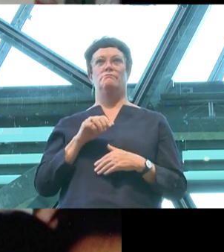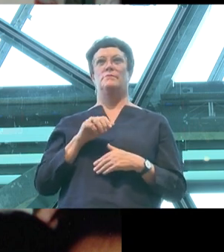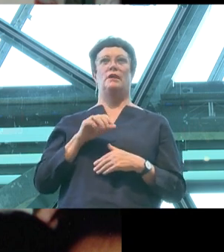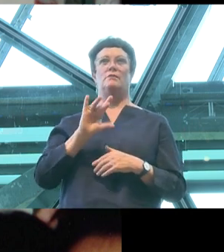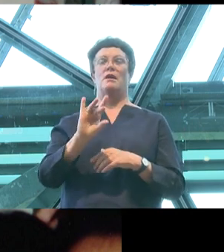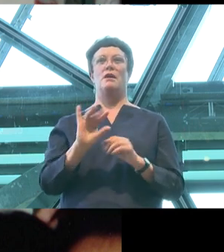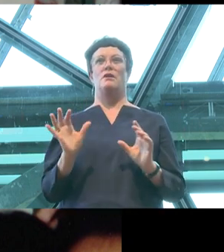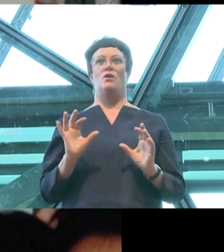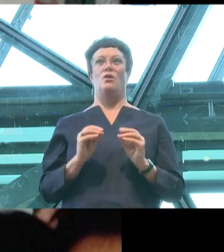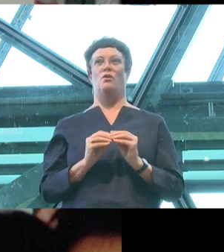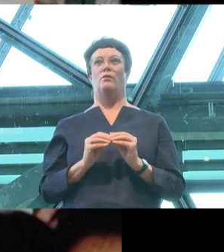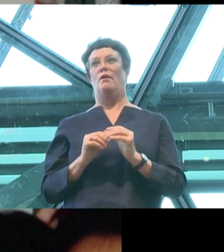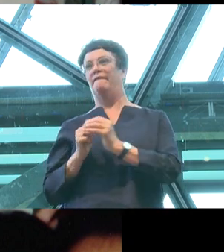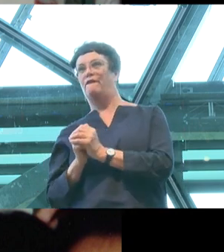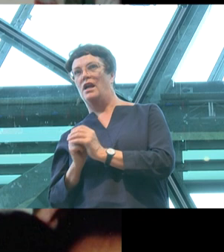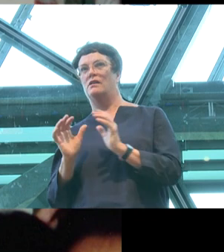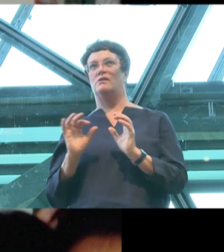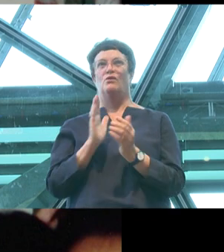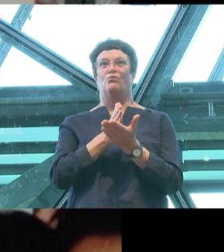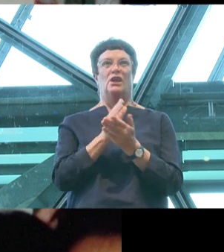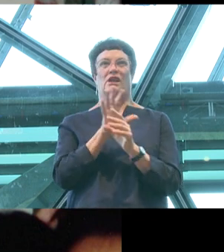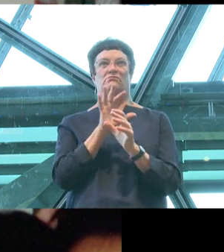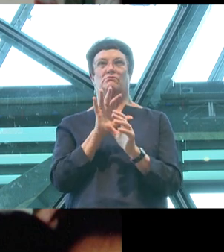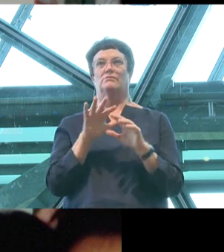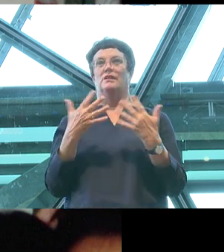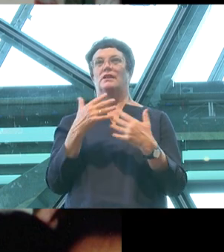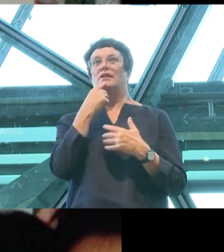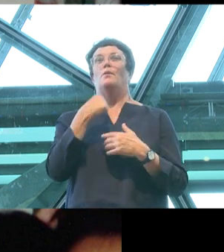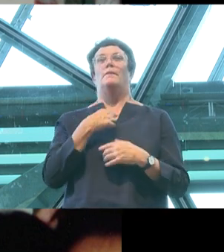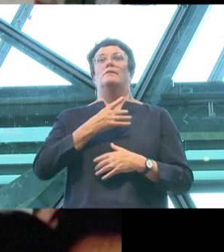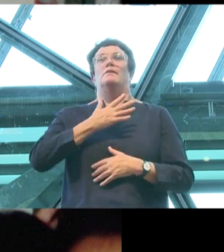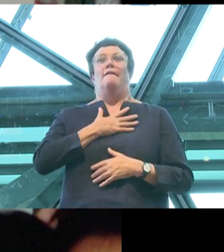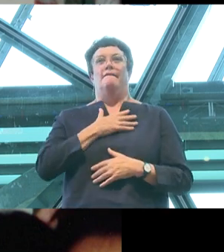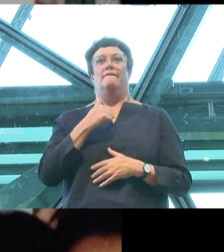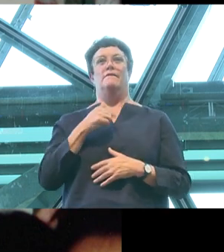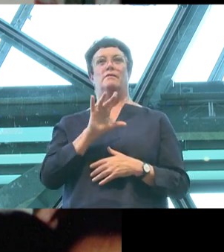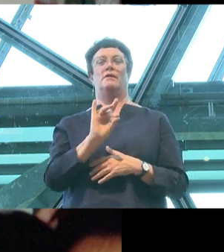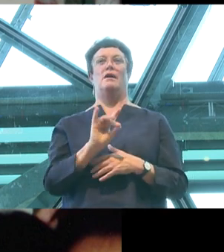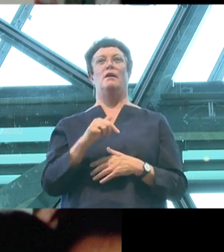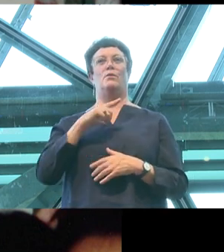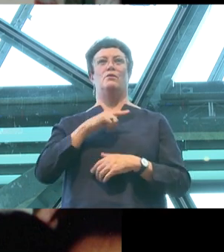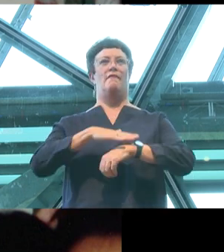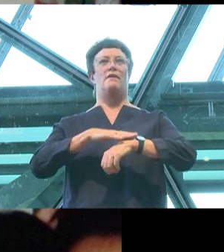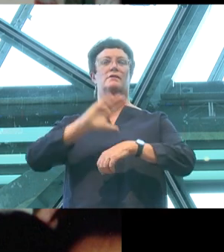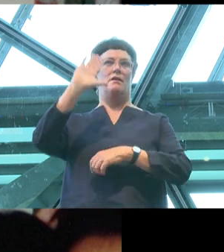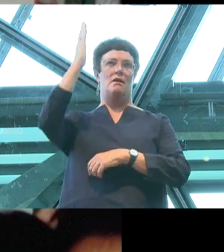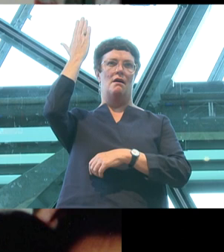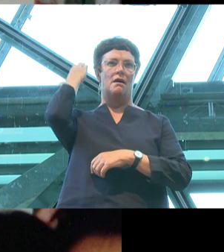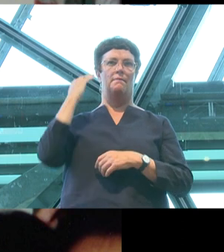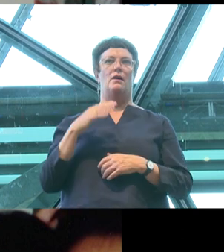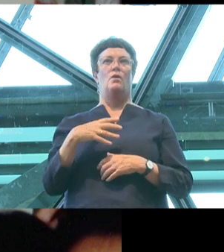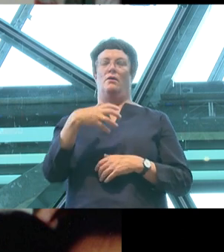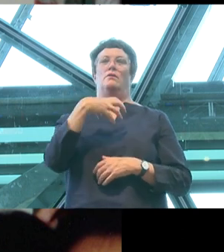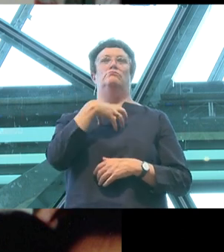teen years. Not even really to myself. How could I have been? Back then, it was a terrifying